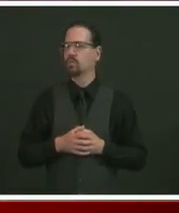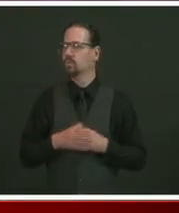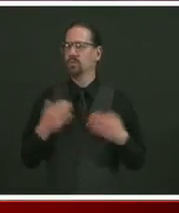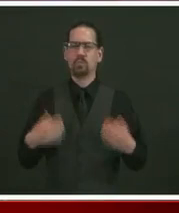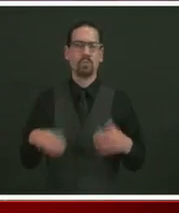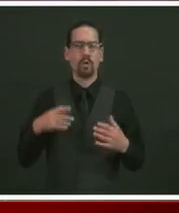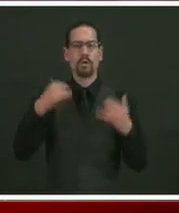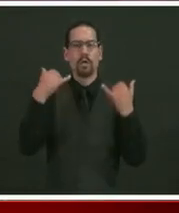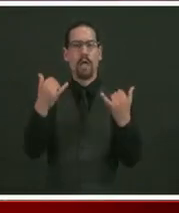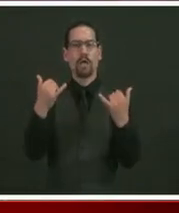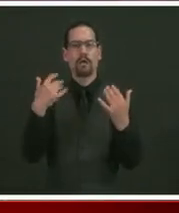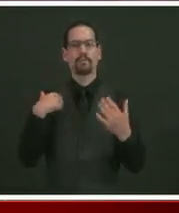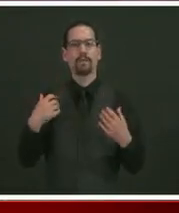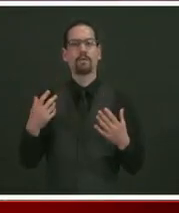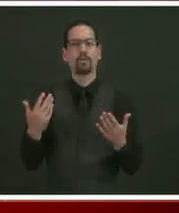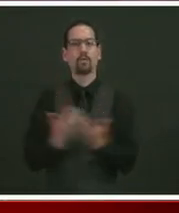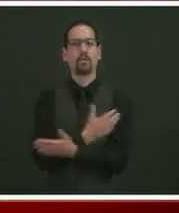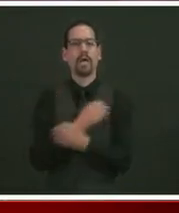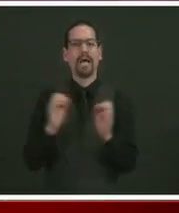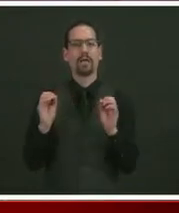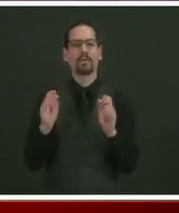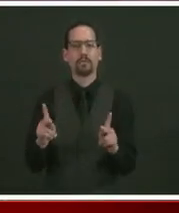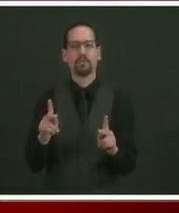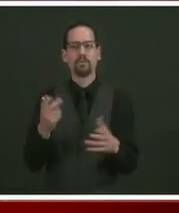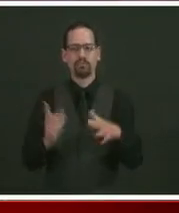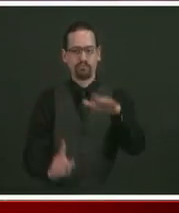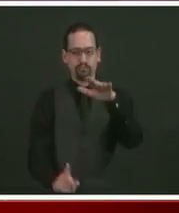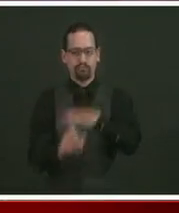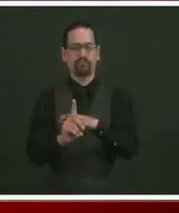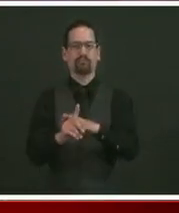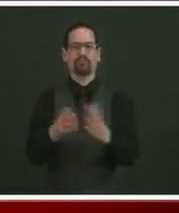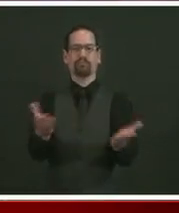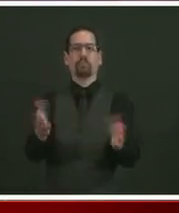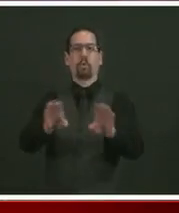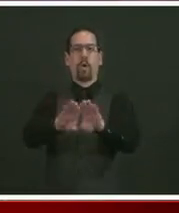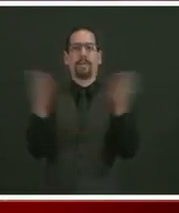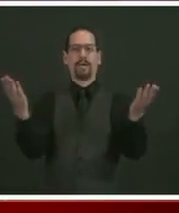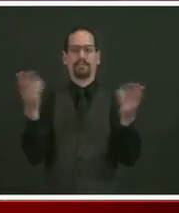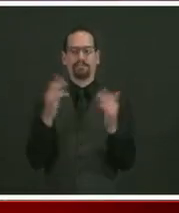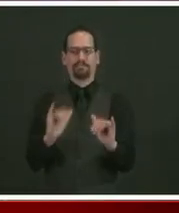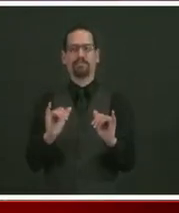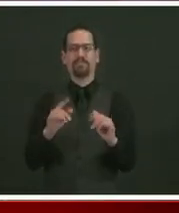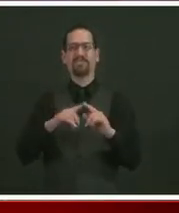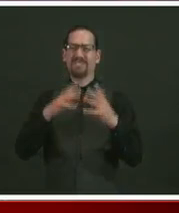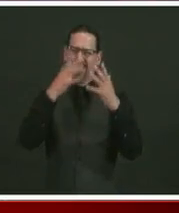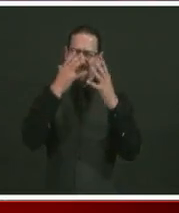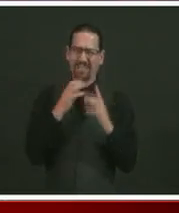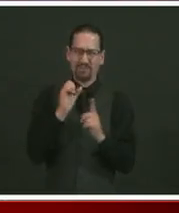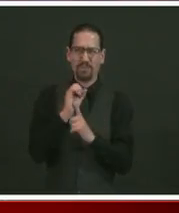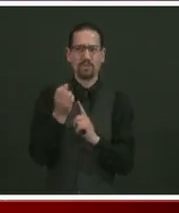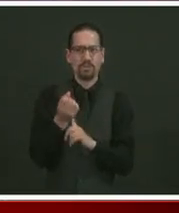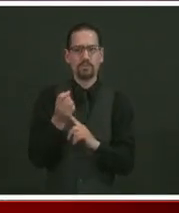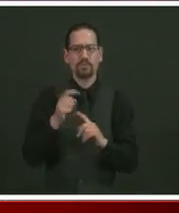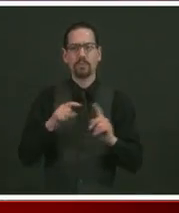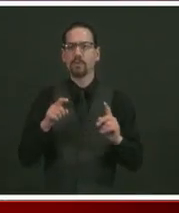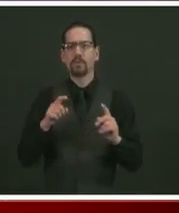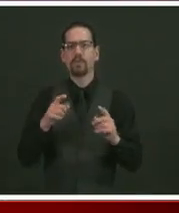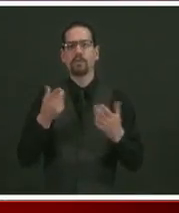And as we get to the work of rebuilding Rhode Island, rebuilding our economy, our communities, and our health care systems,